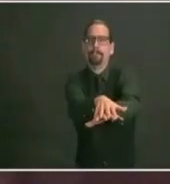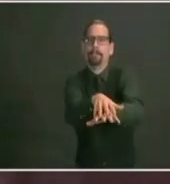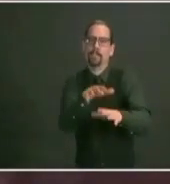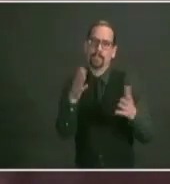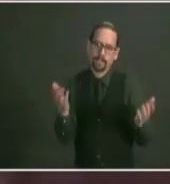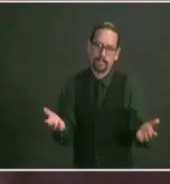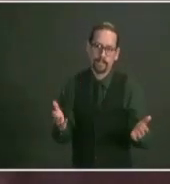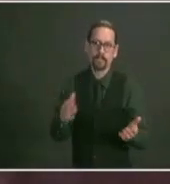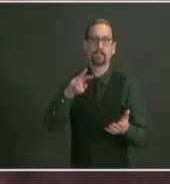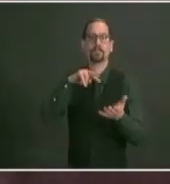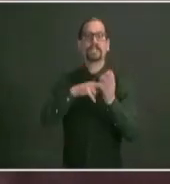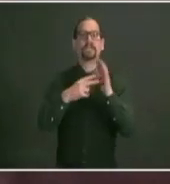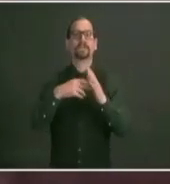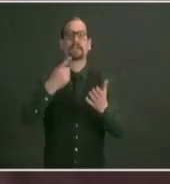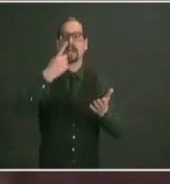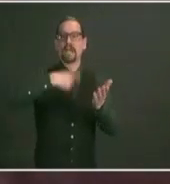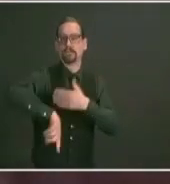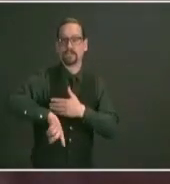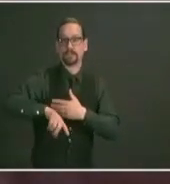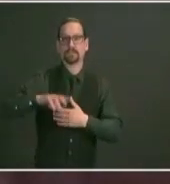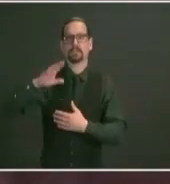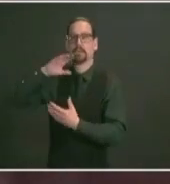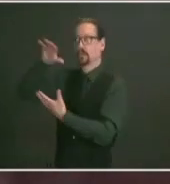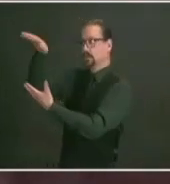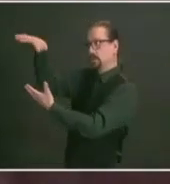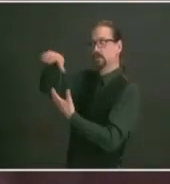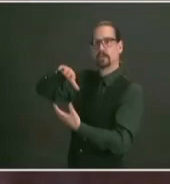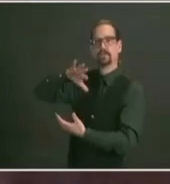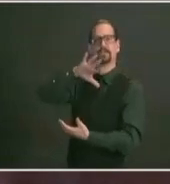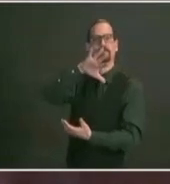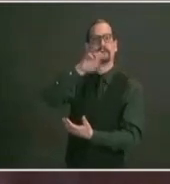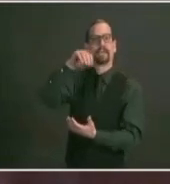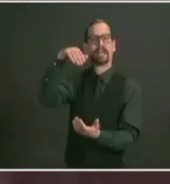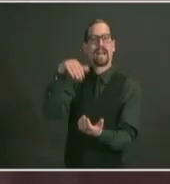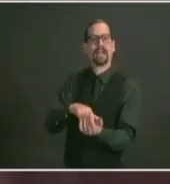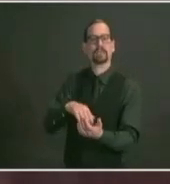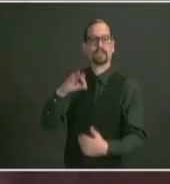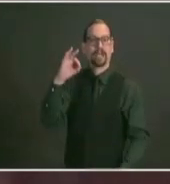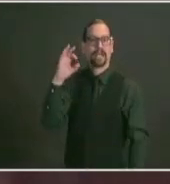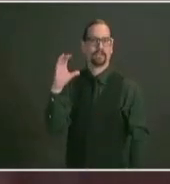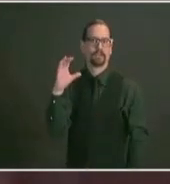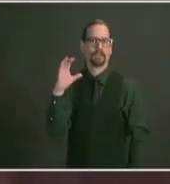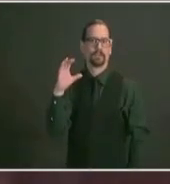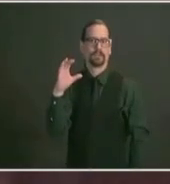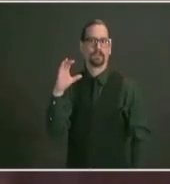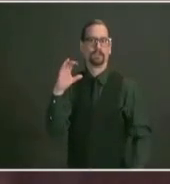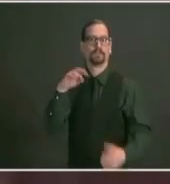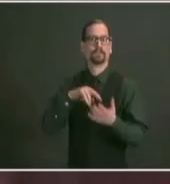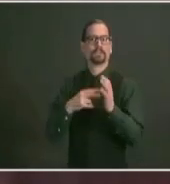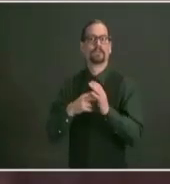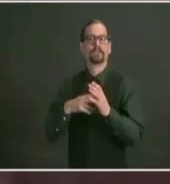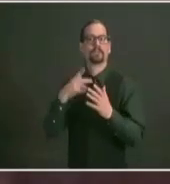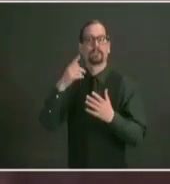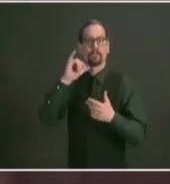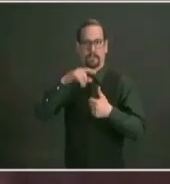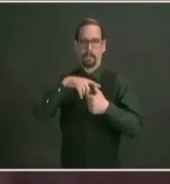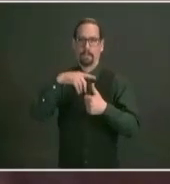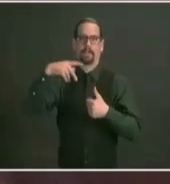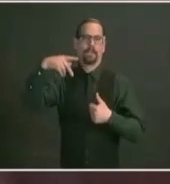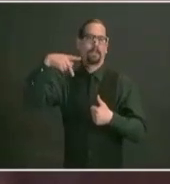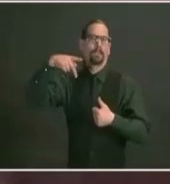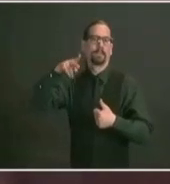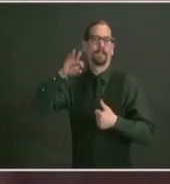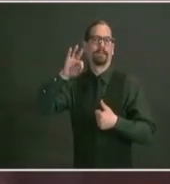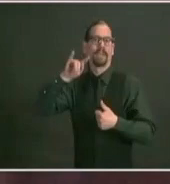pfizer and moderna vaccine and are expecting large increases from johnson and johnson all very good news